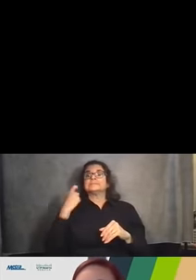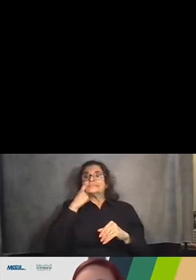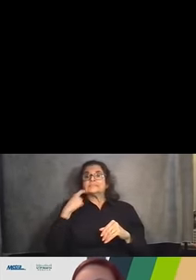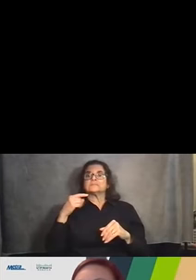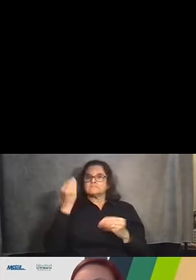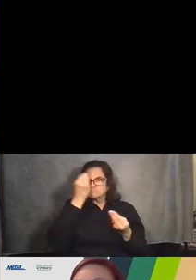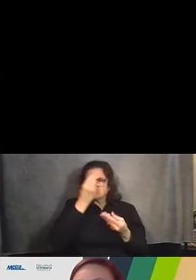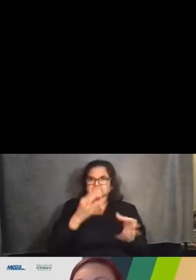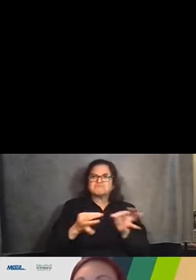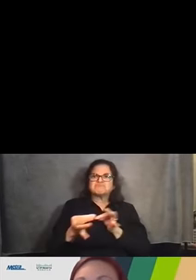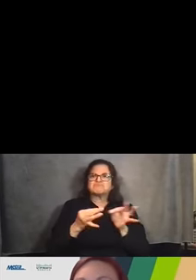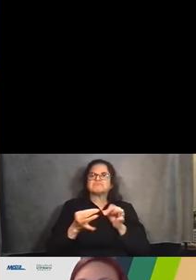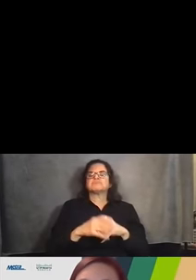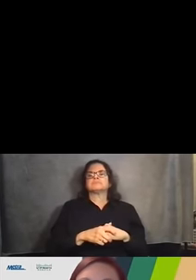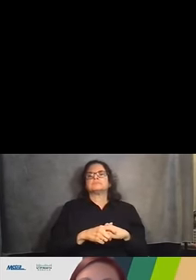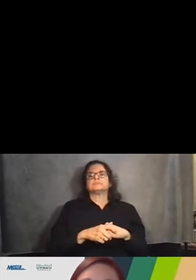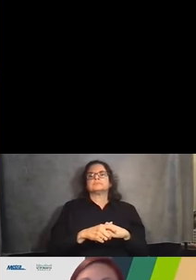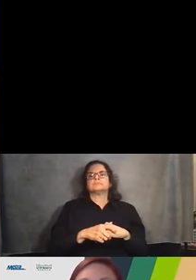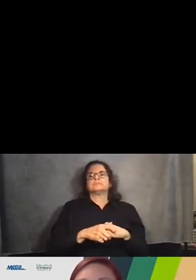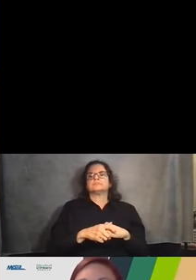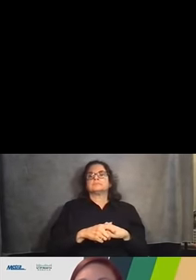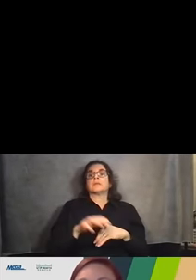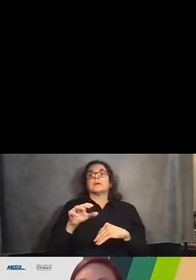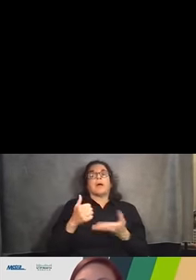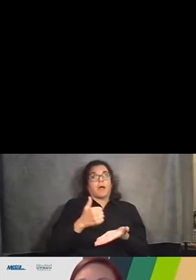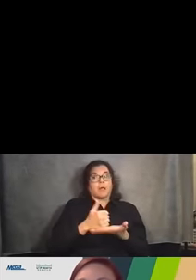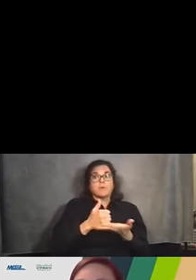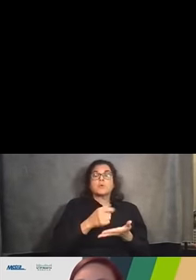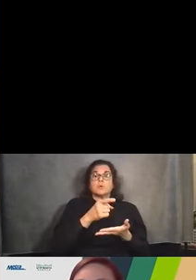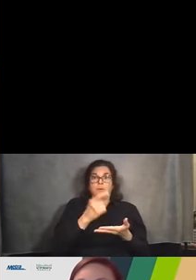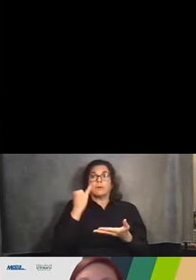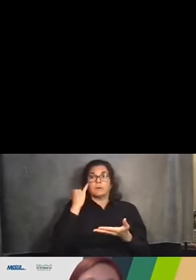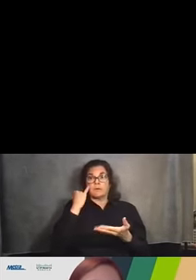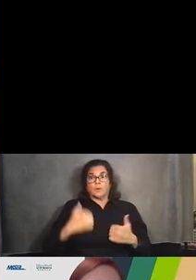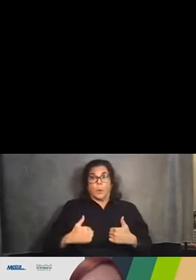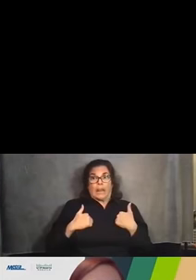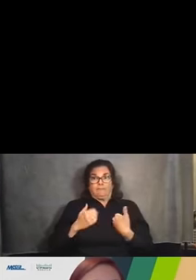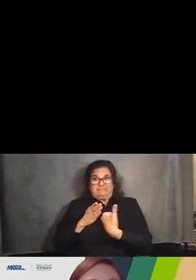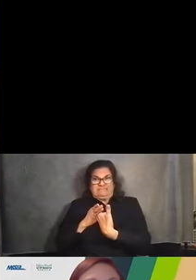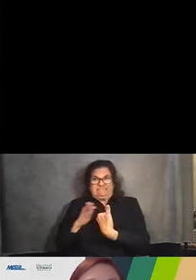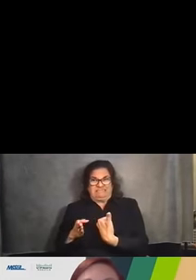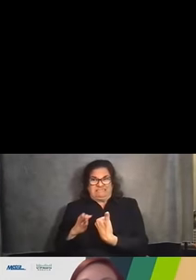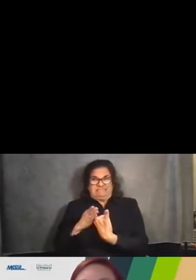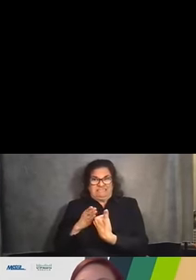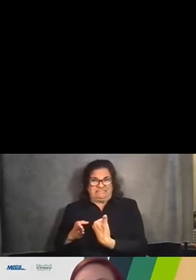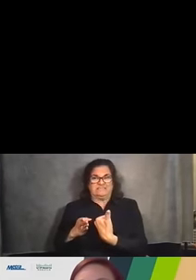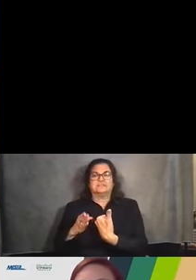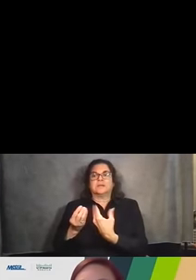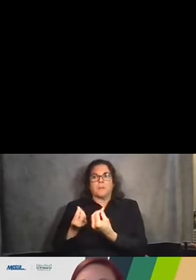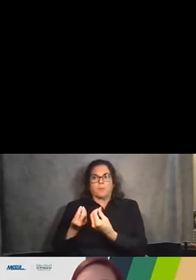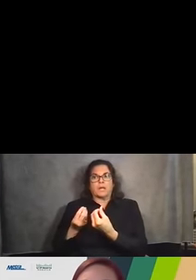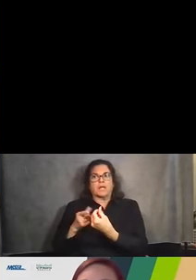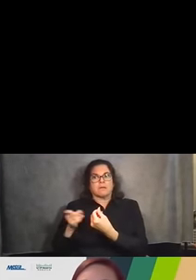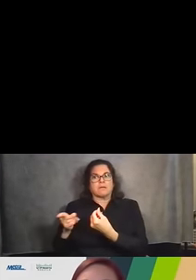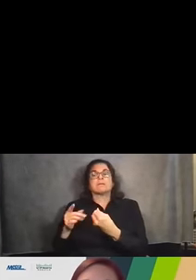connecting you with Melody. If you are an adjacent resident or property owner, please connect with her.